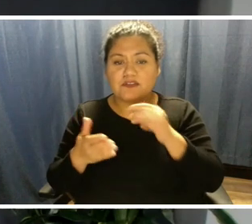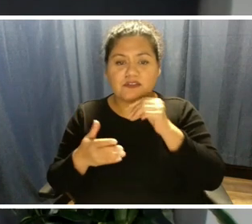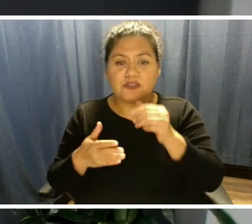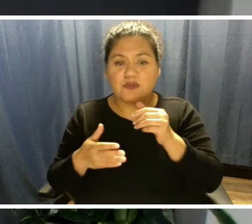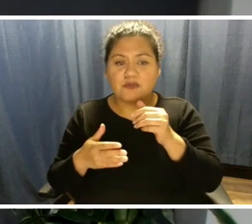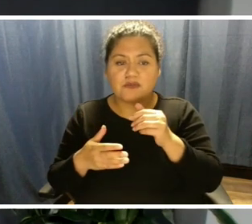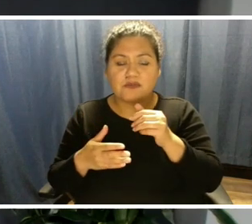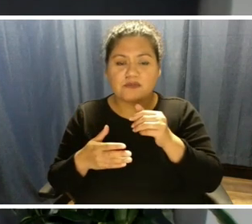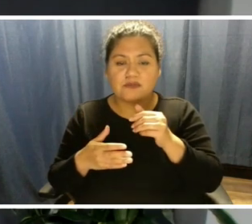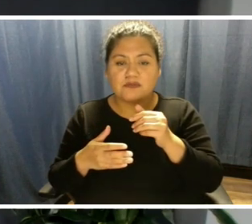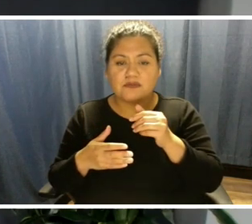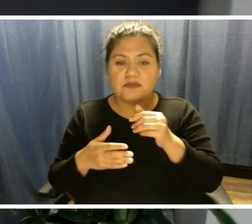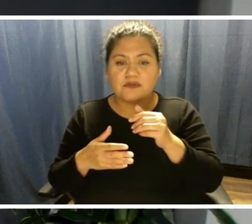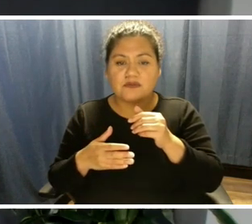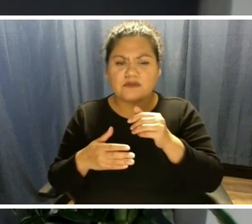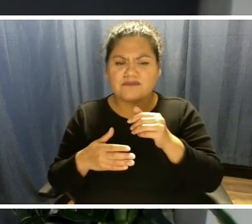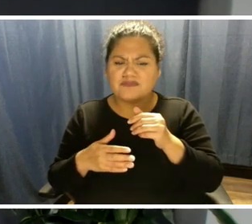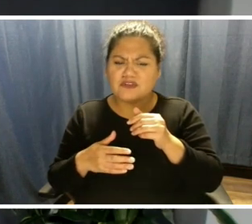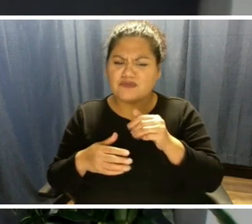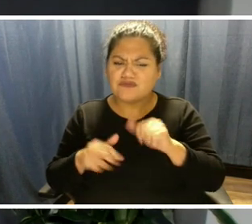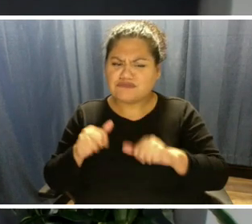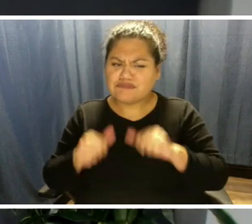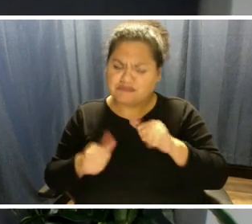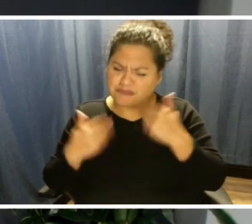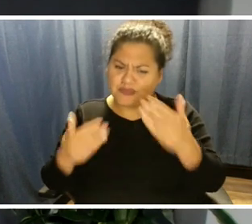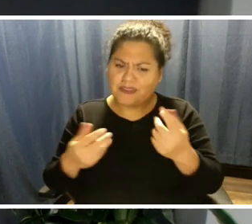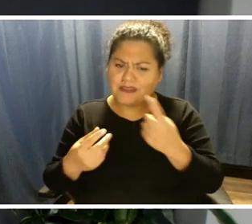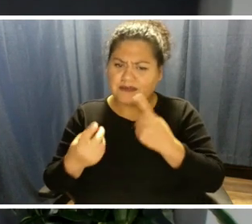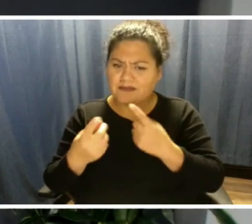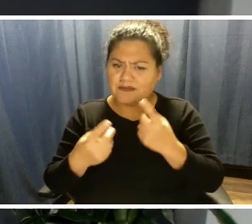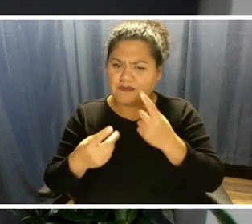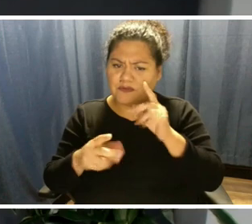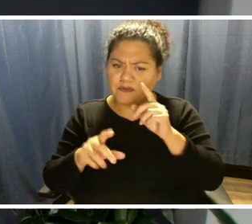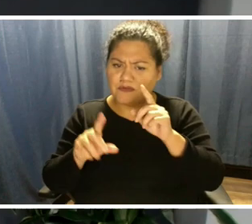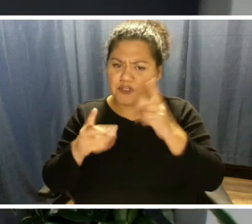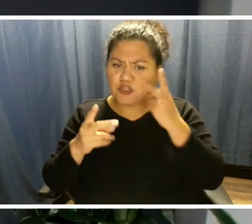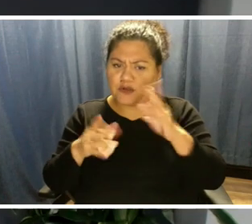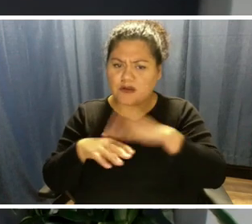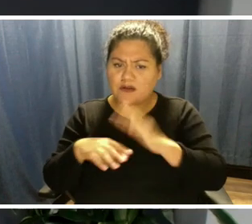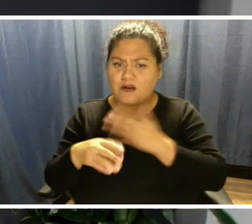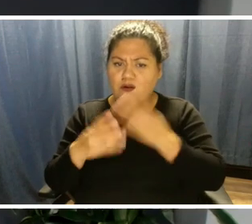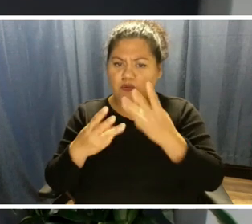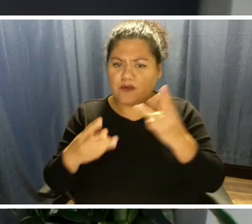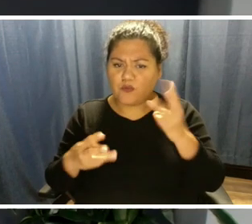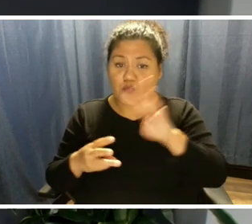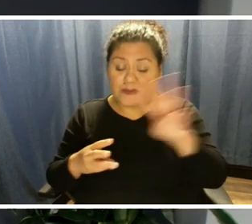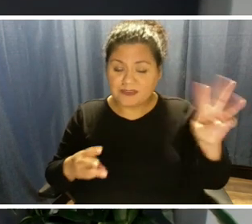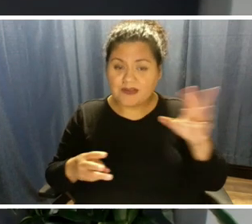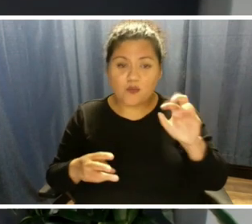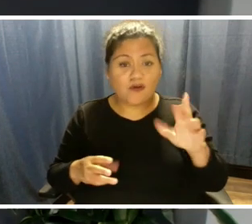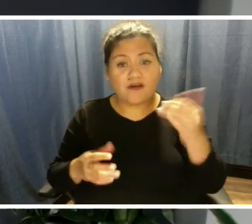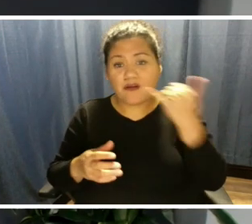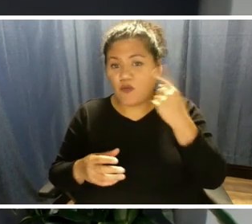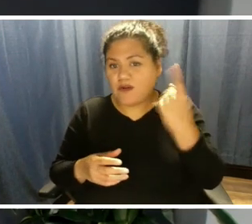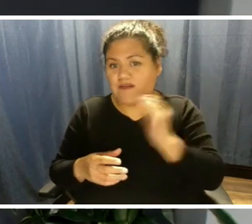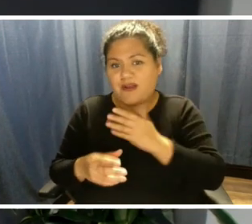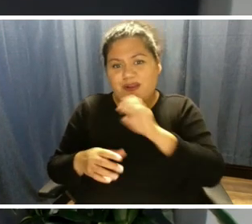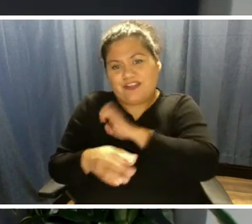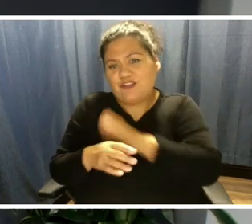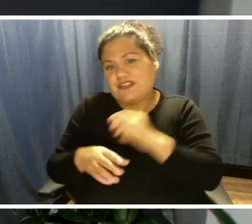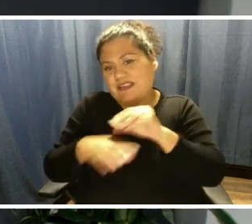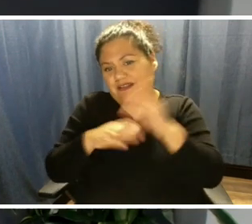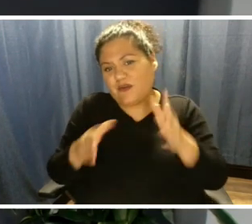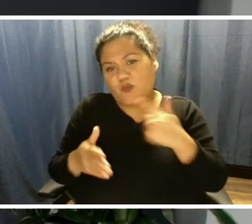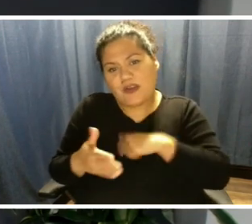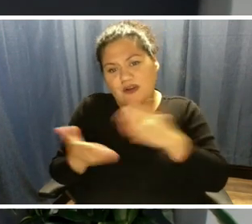visit us on our website and also call one of our energy advisors. We're here to help you.